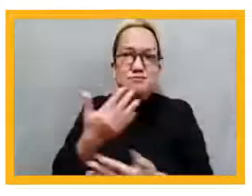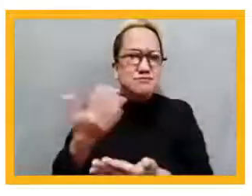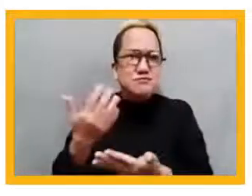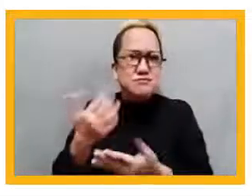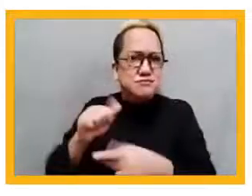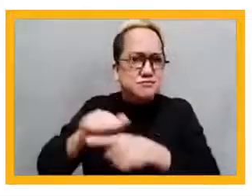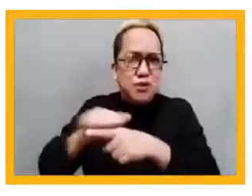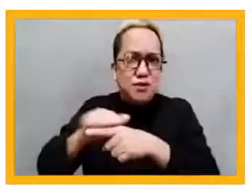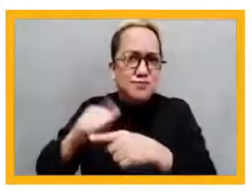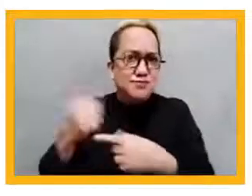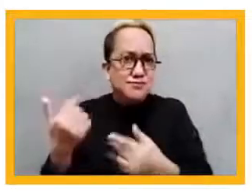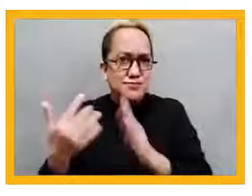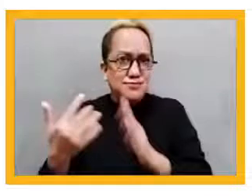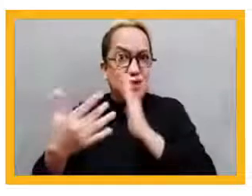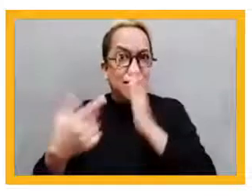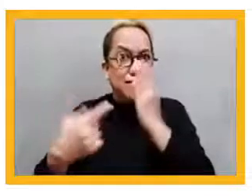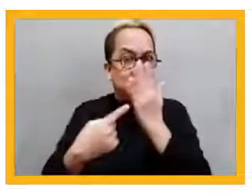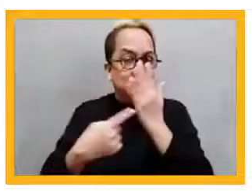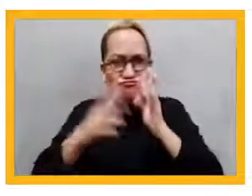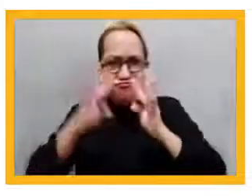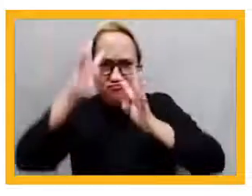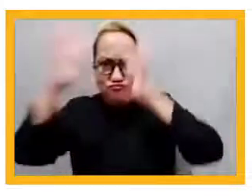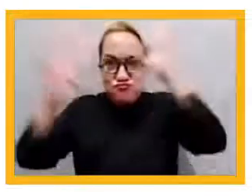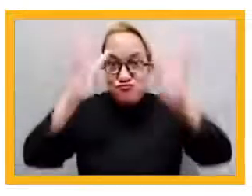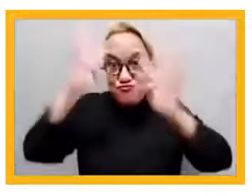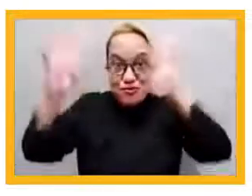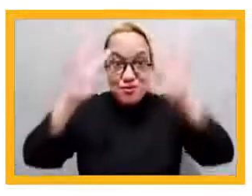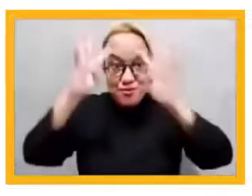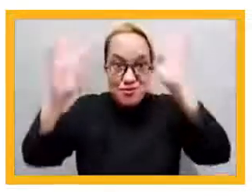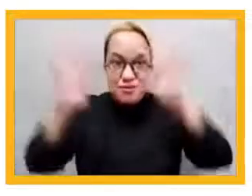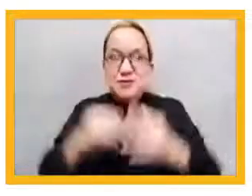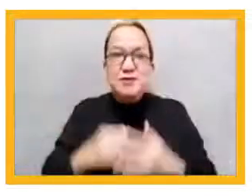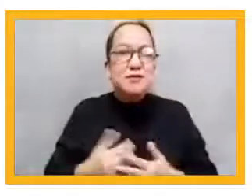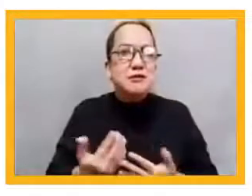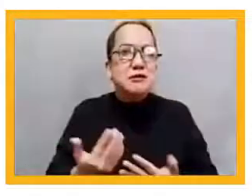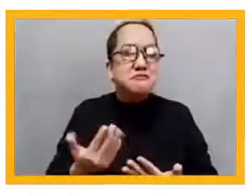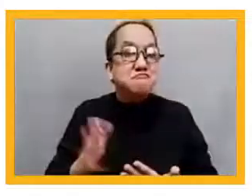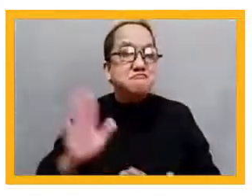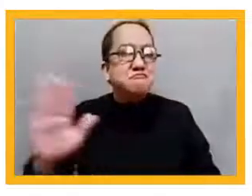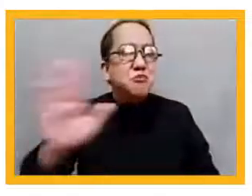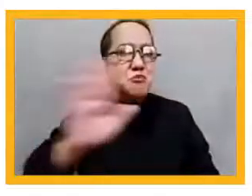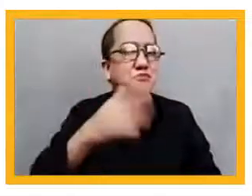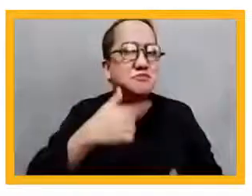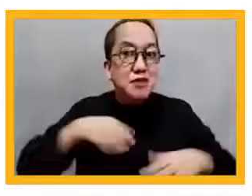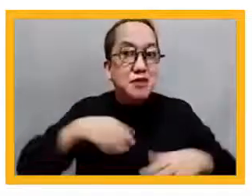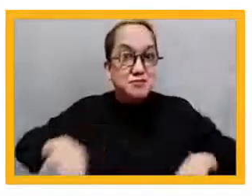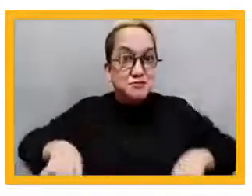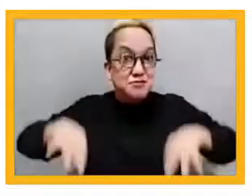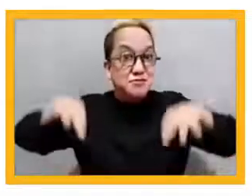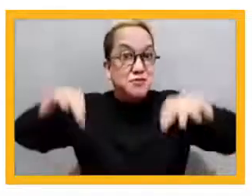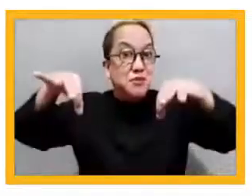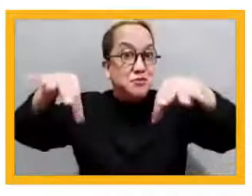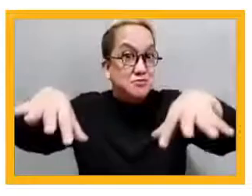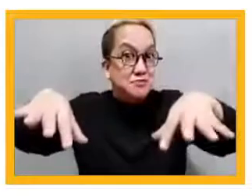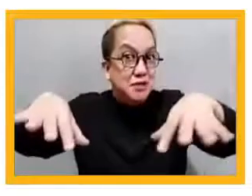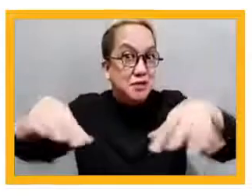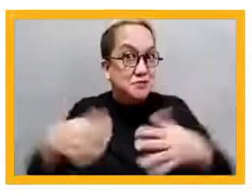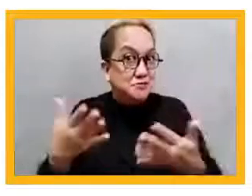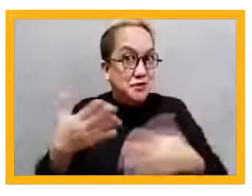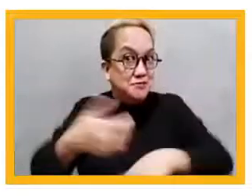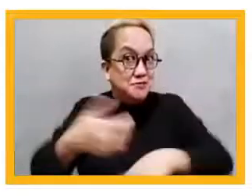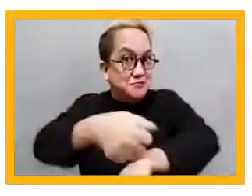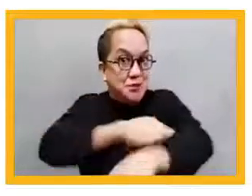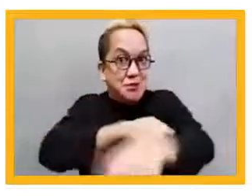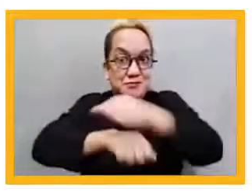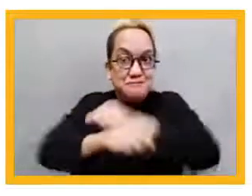input so that we can work on bringing you interesting topics, relevant topics that you would like to discuss or hear about in